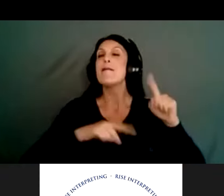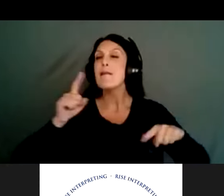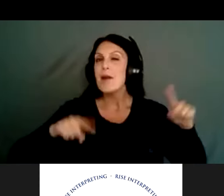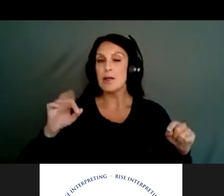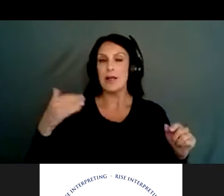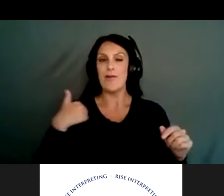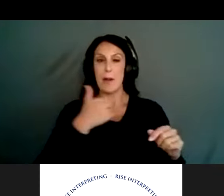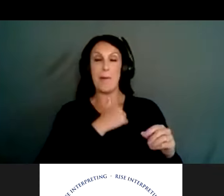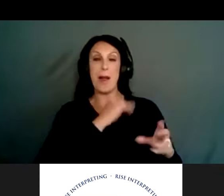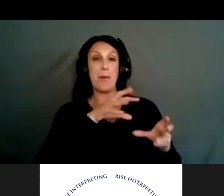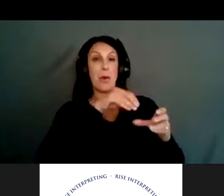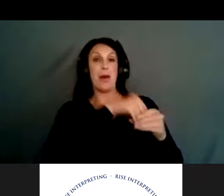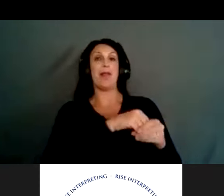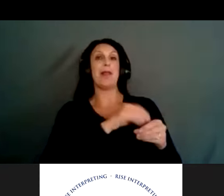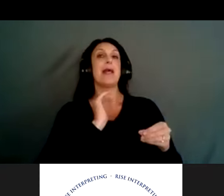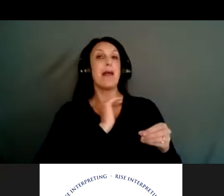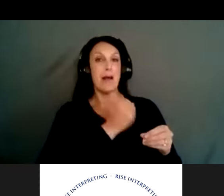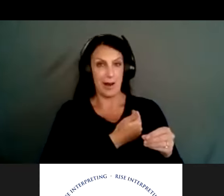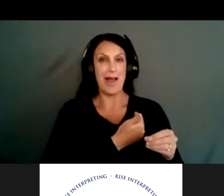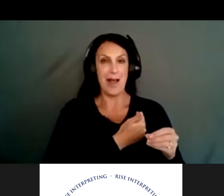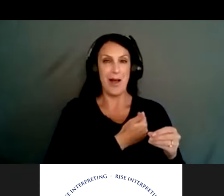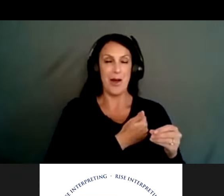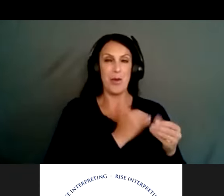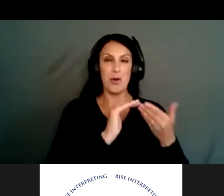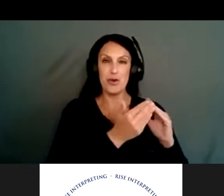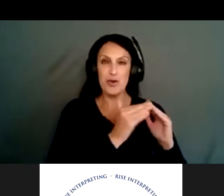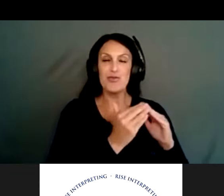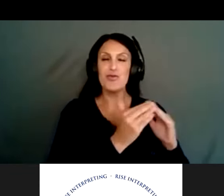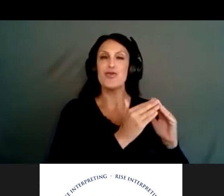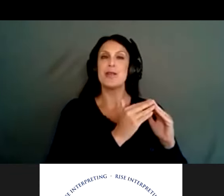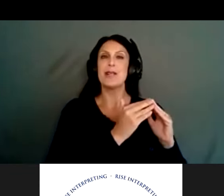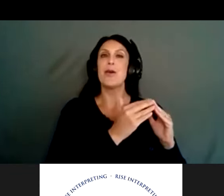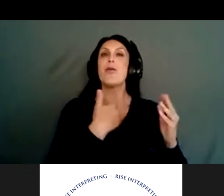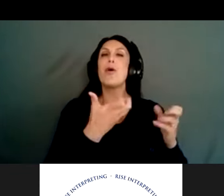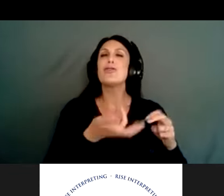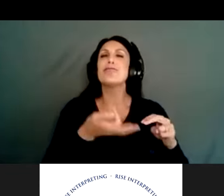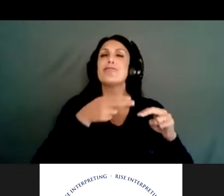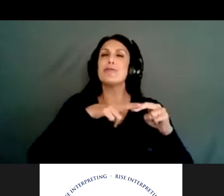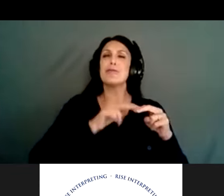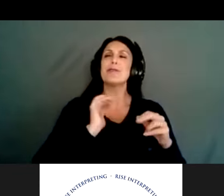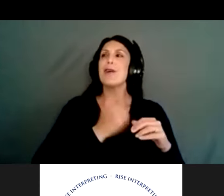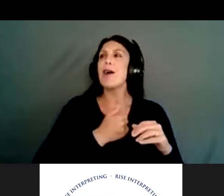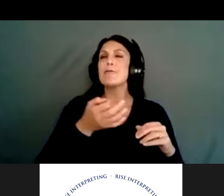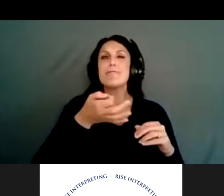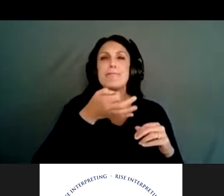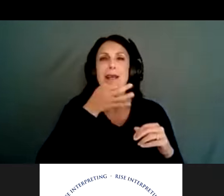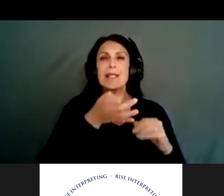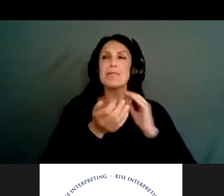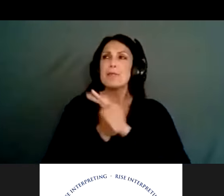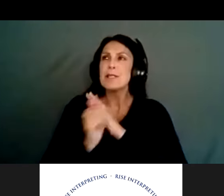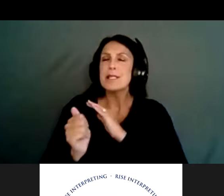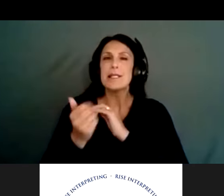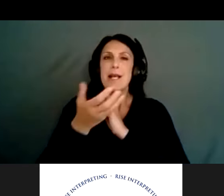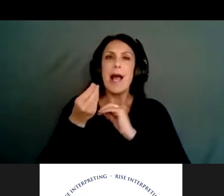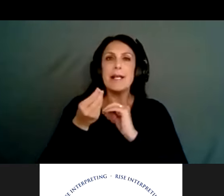within the community. Um, so that way we can increase our expertise within the subcommittee and, you know, getting out,